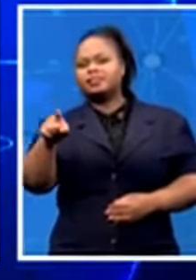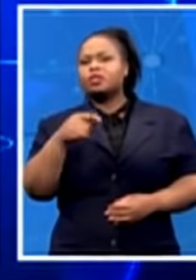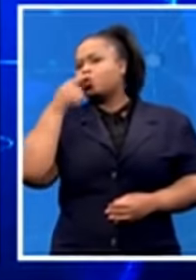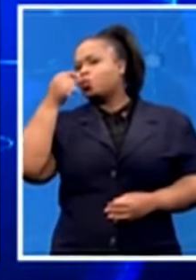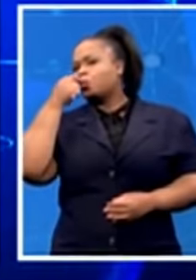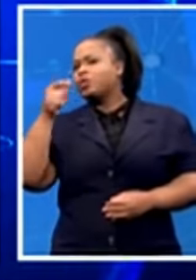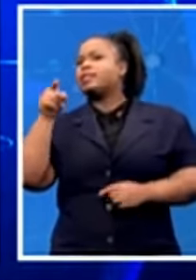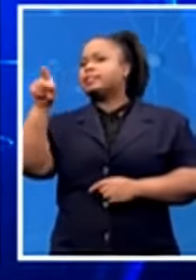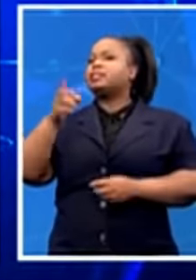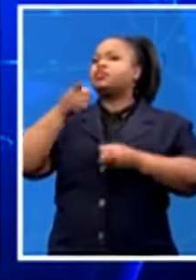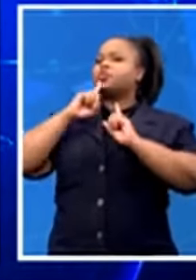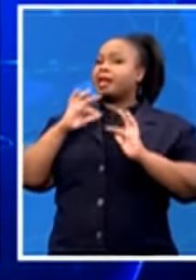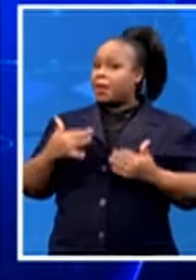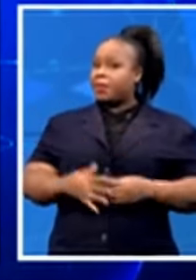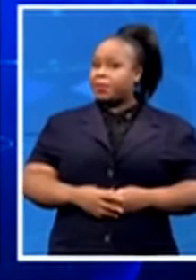across.